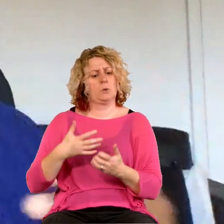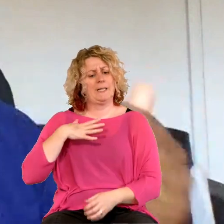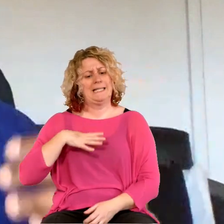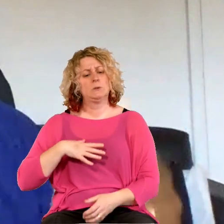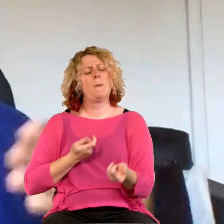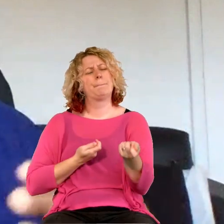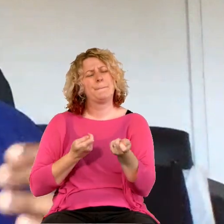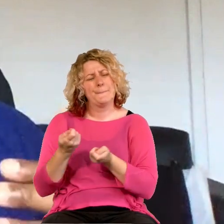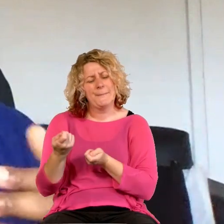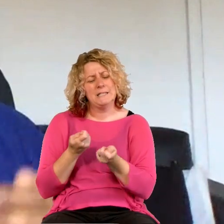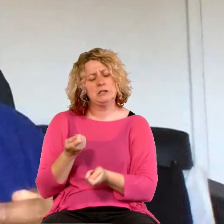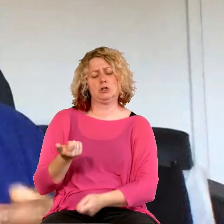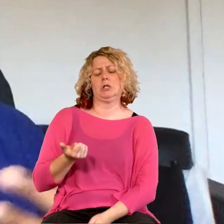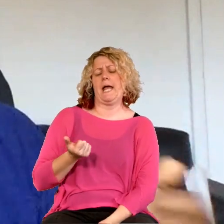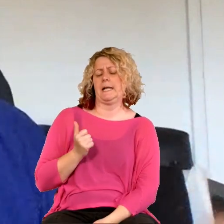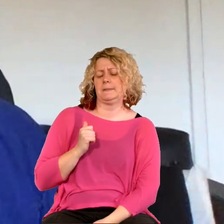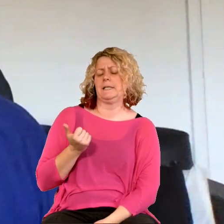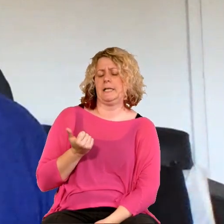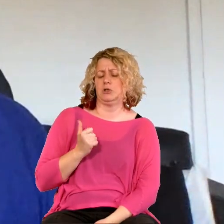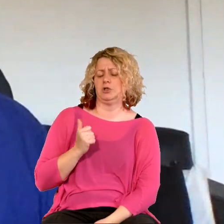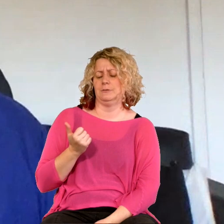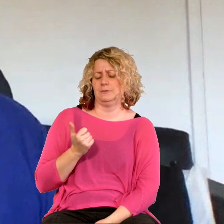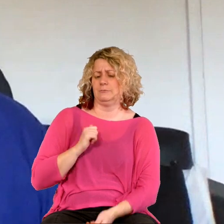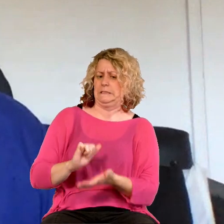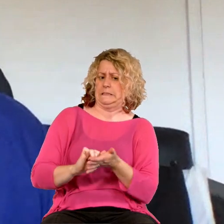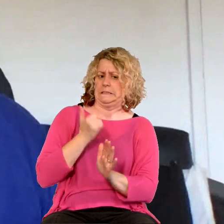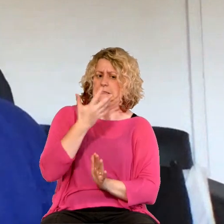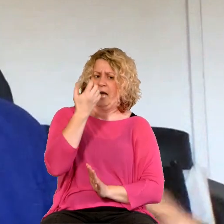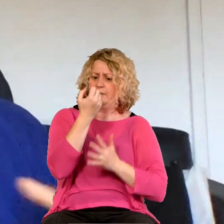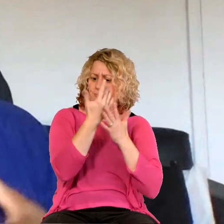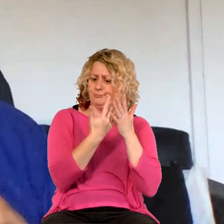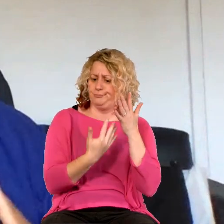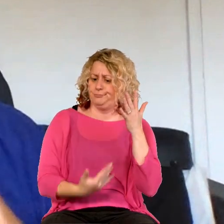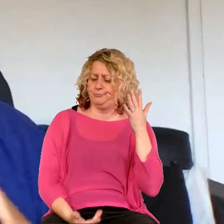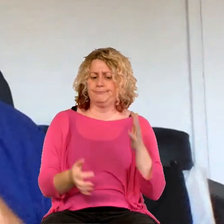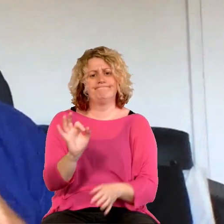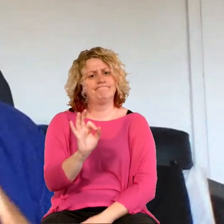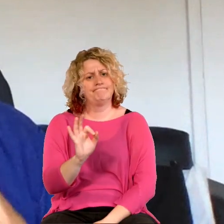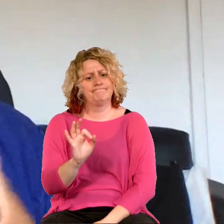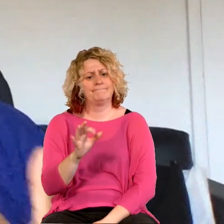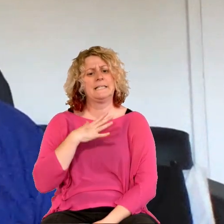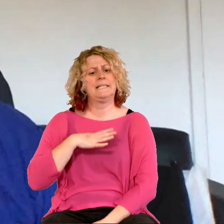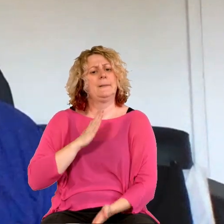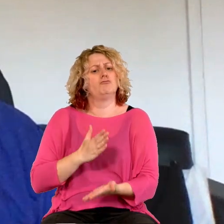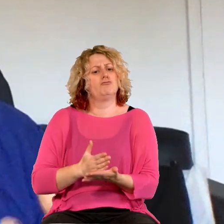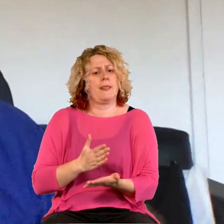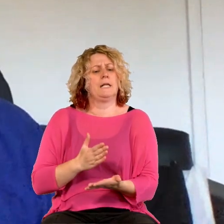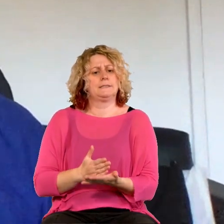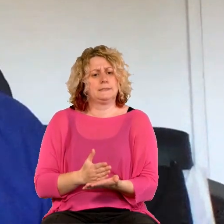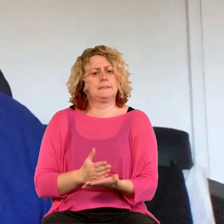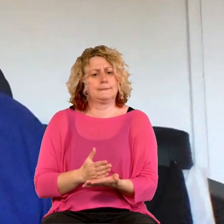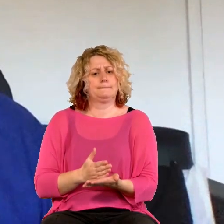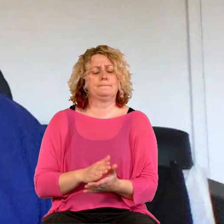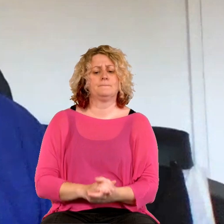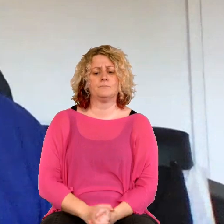you know, re-evaluating them and reflecting on them can be really helpful because it then shapes our attitude and our posture towards our leaders.